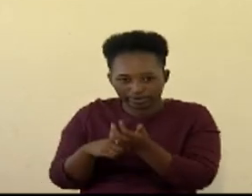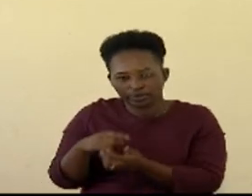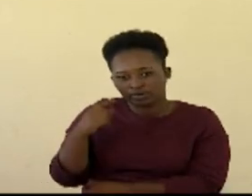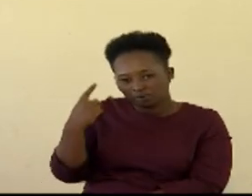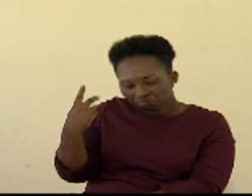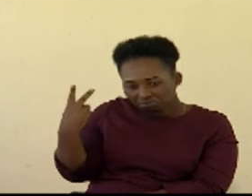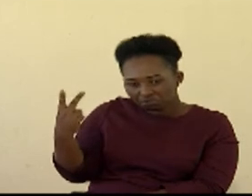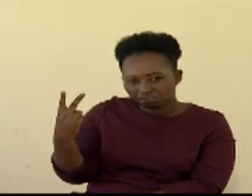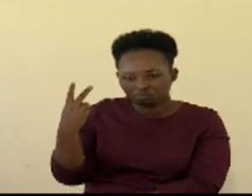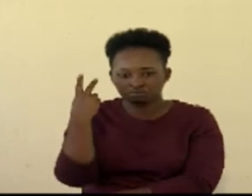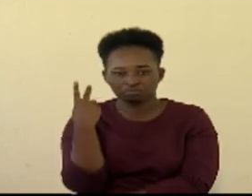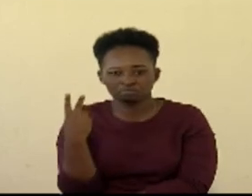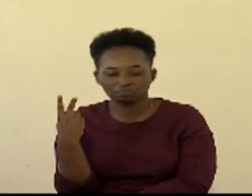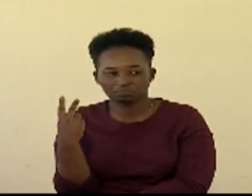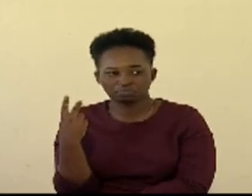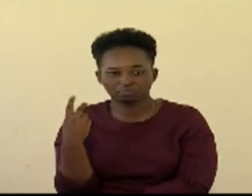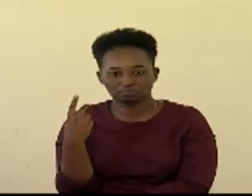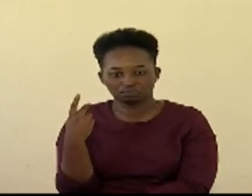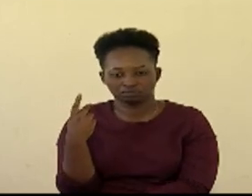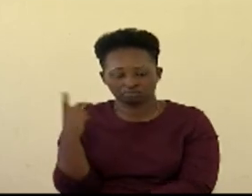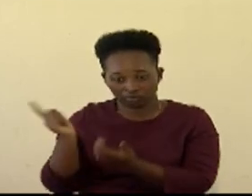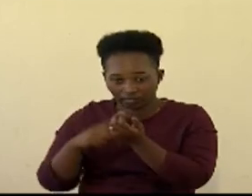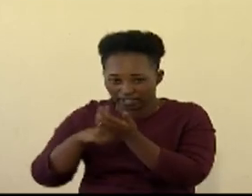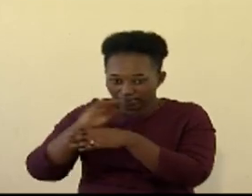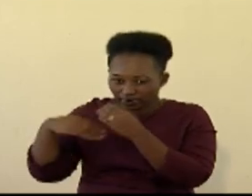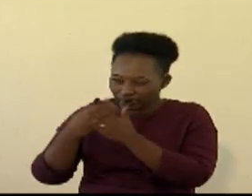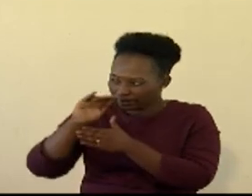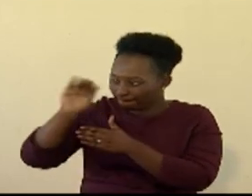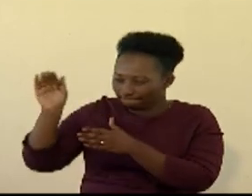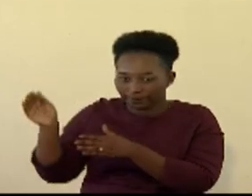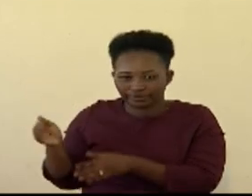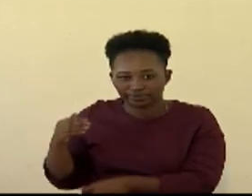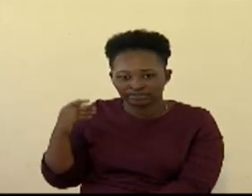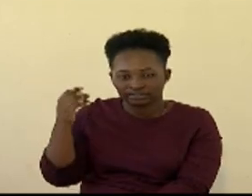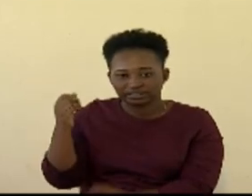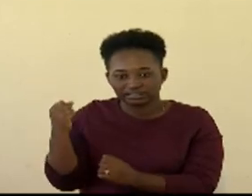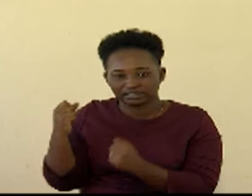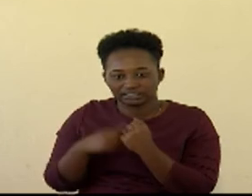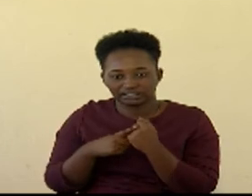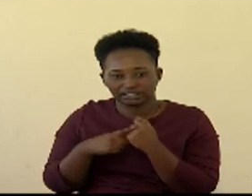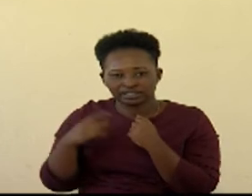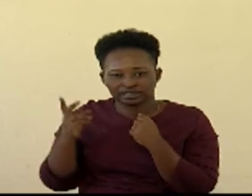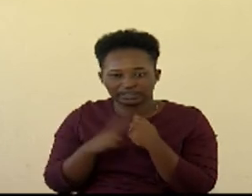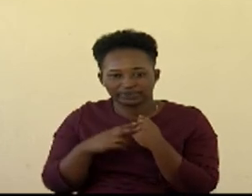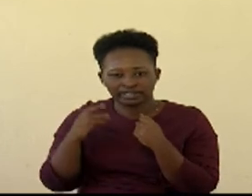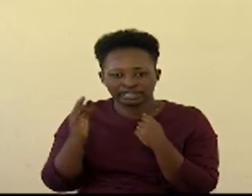two let me get a razor here one two three four five six seven eight nine